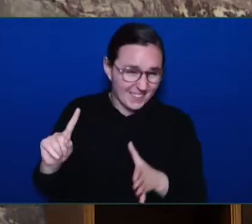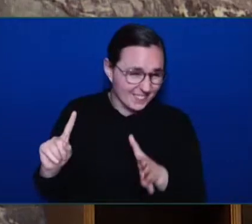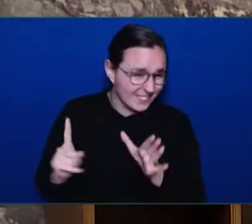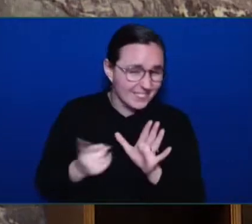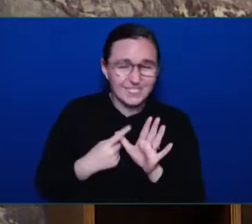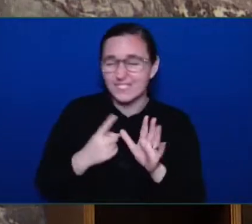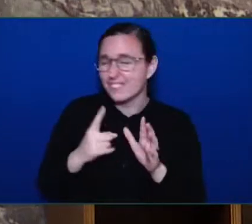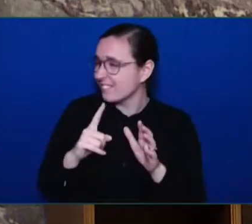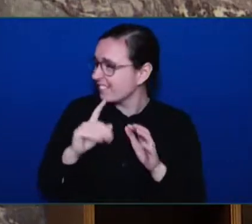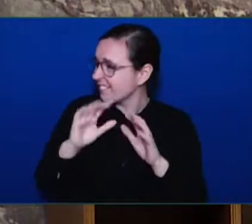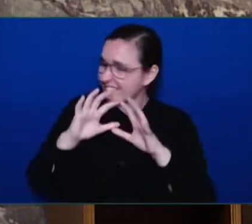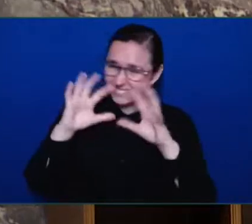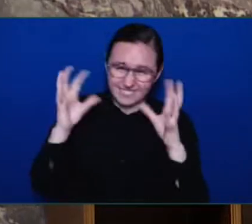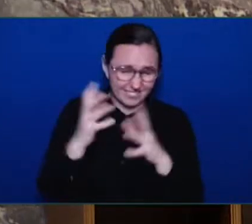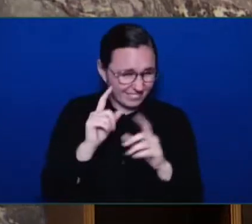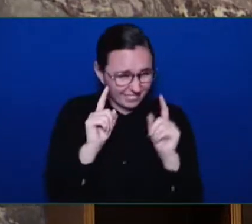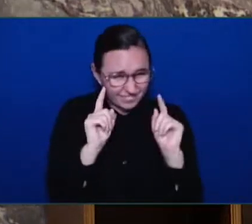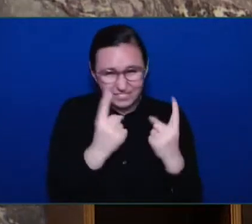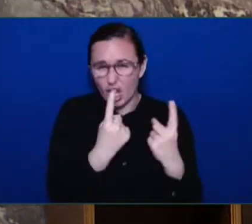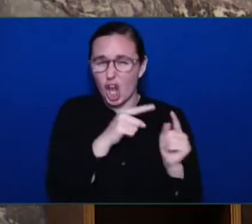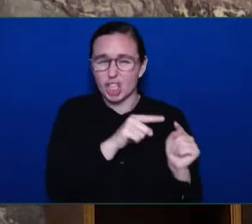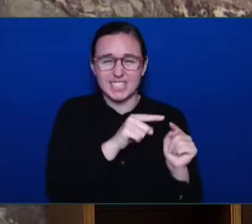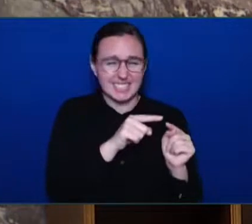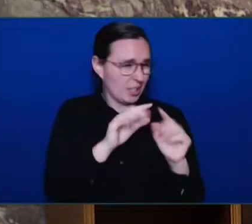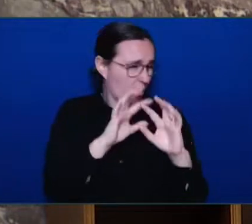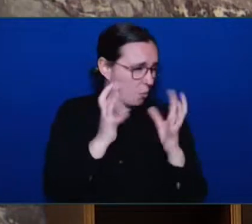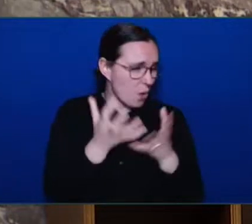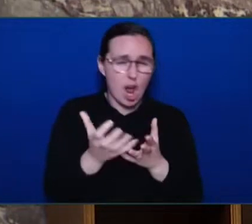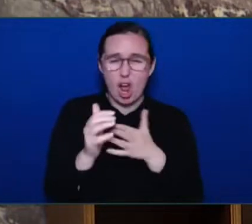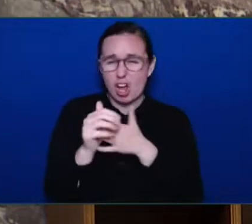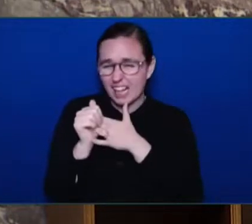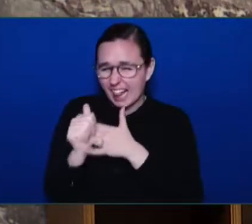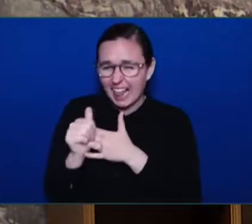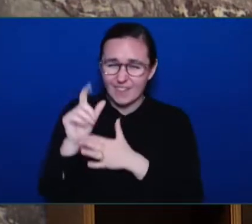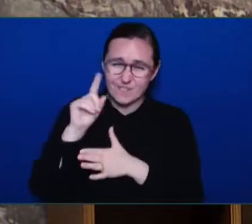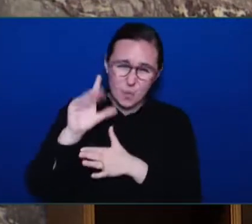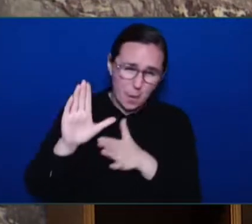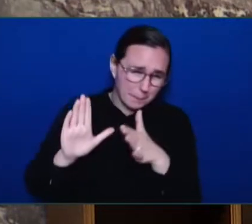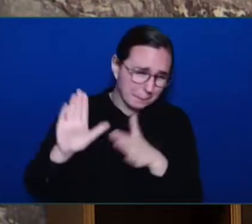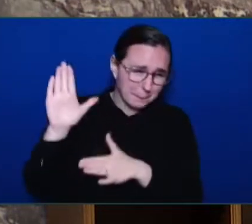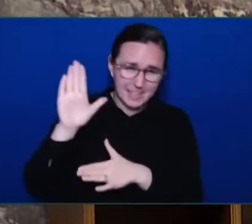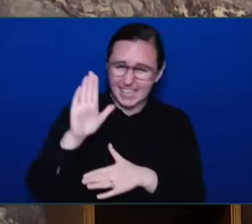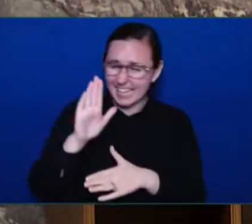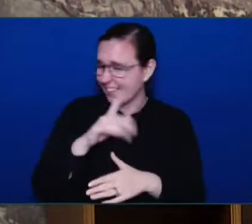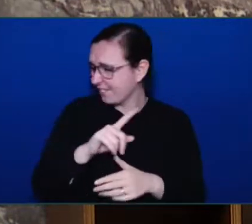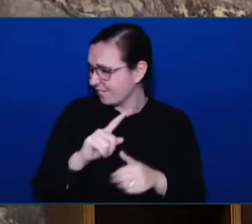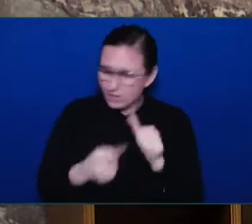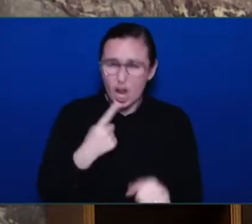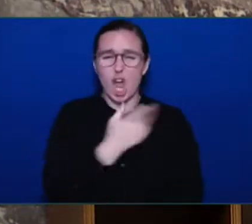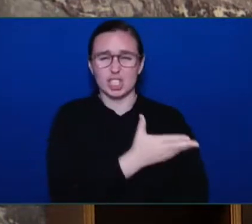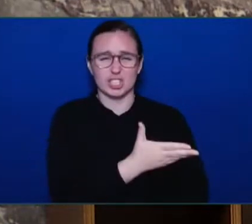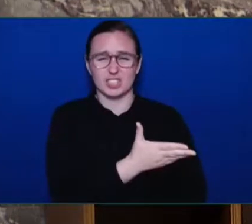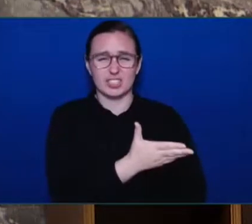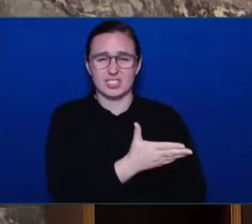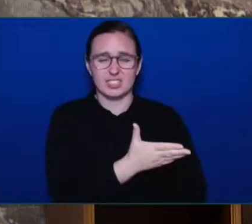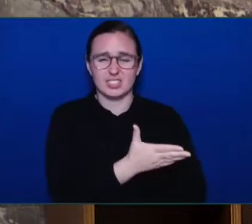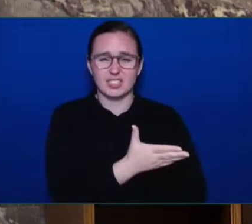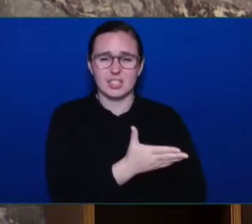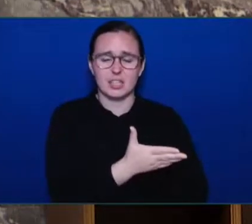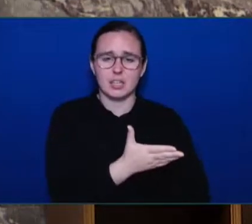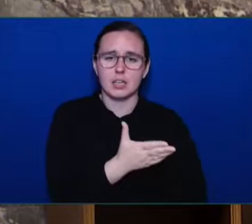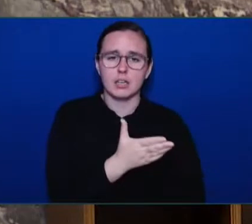world. They were led down a path by this government for over a year.